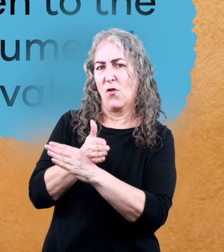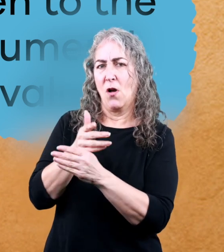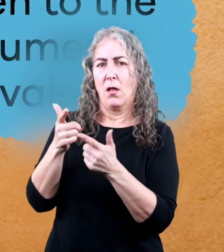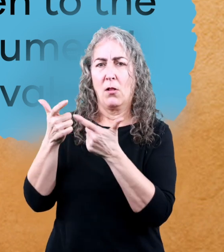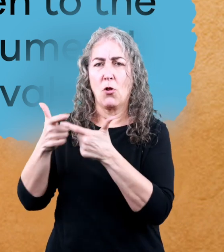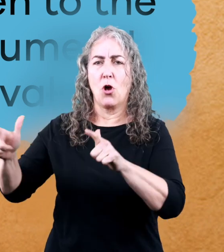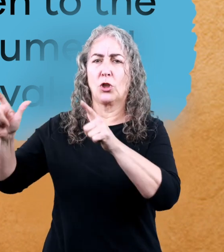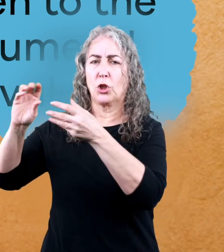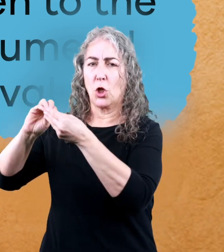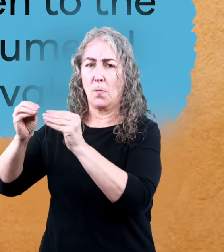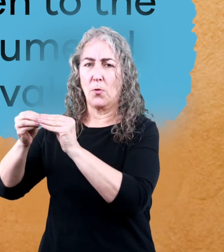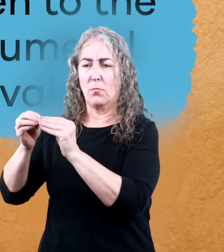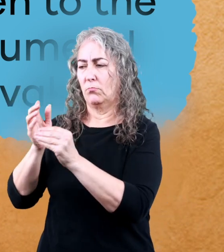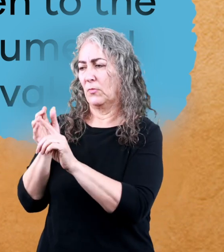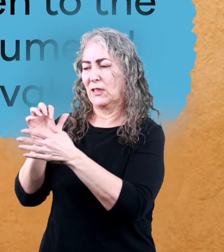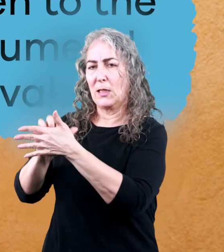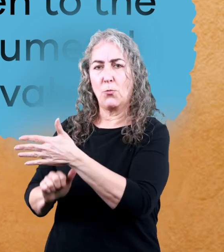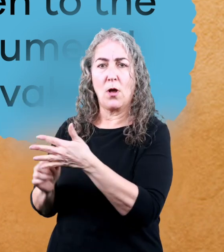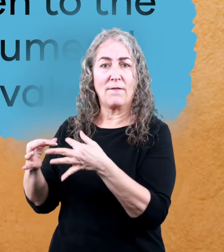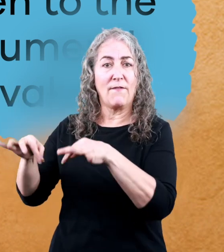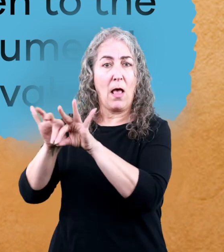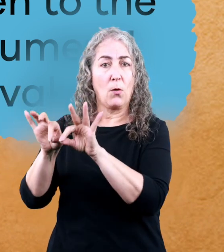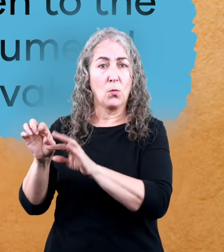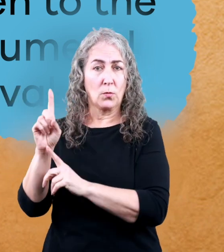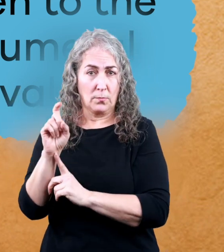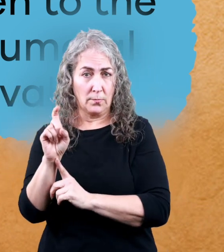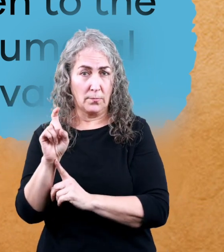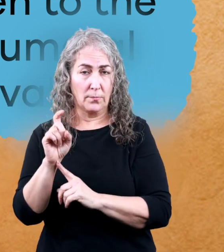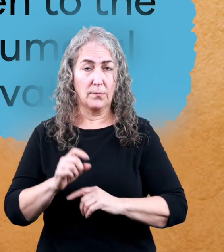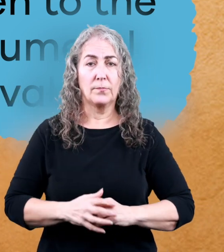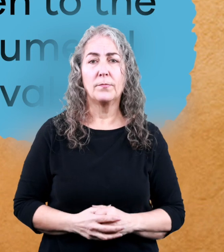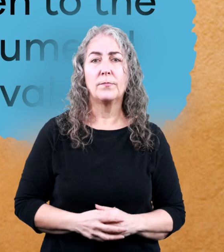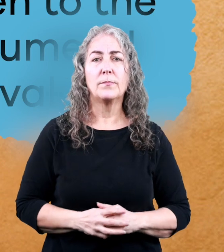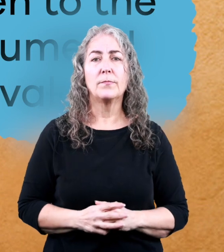before a larger numeral, means to subtract its value.